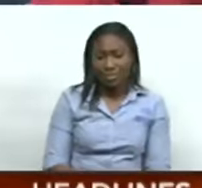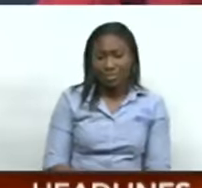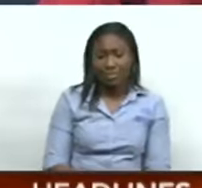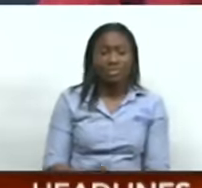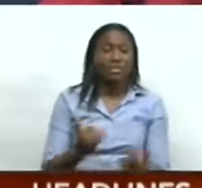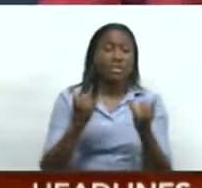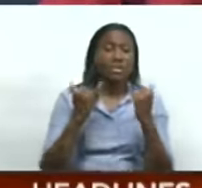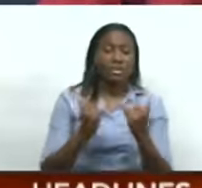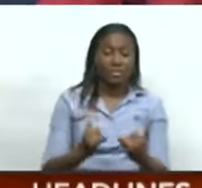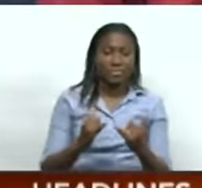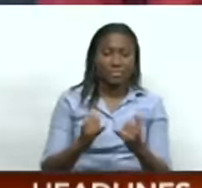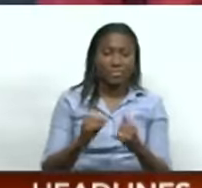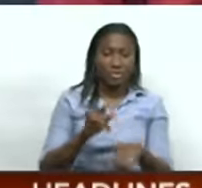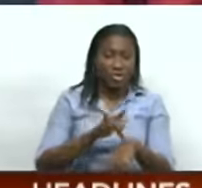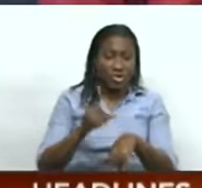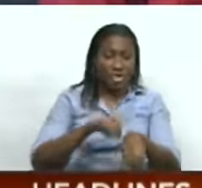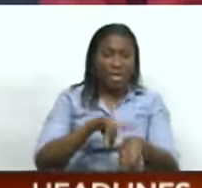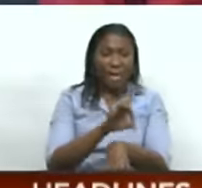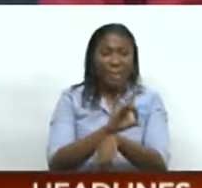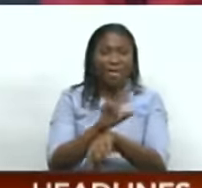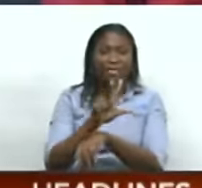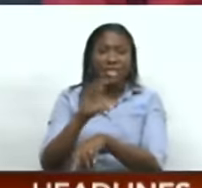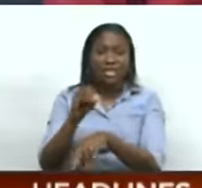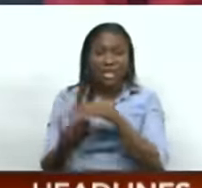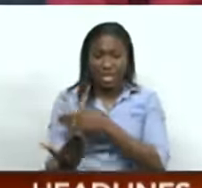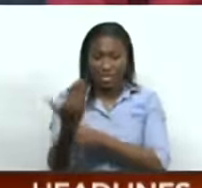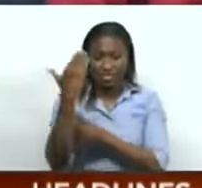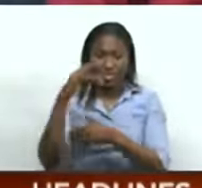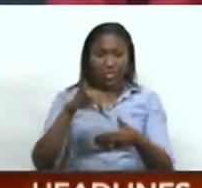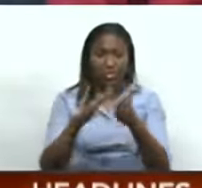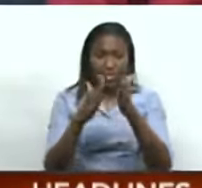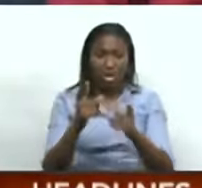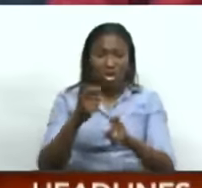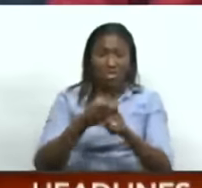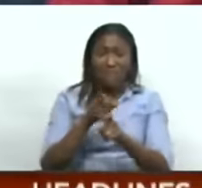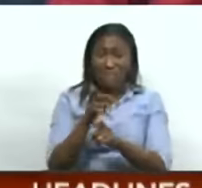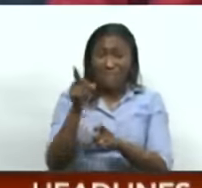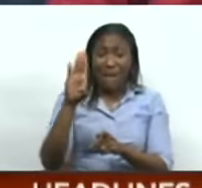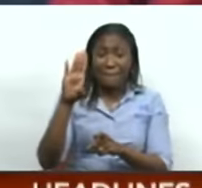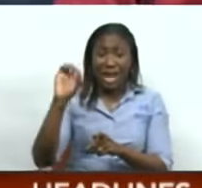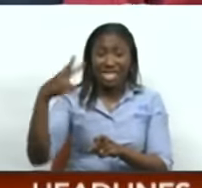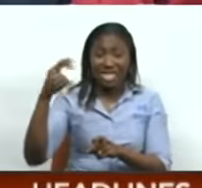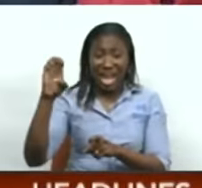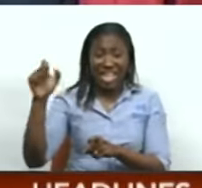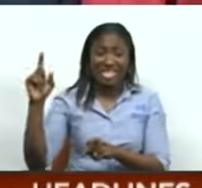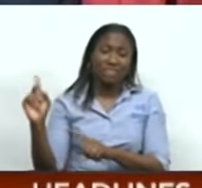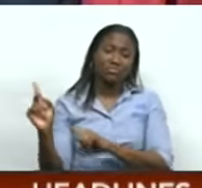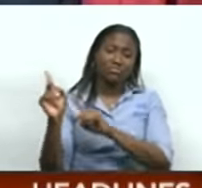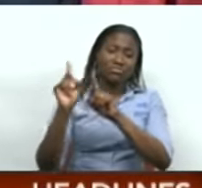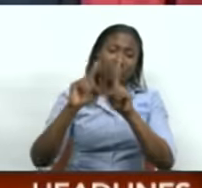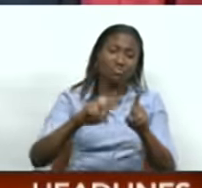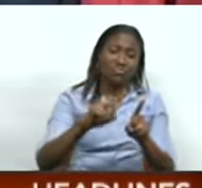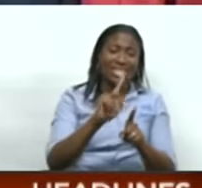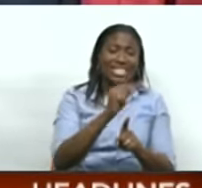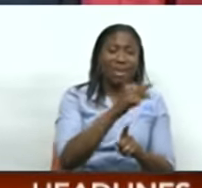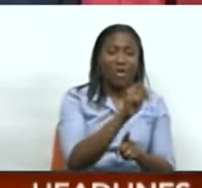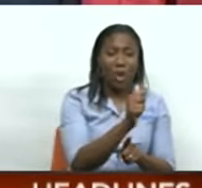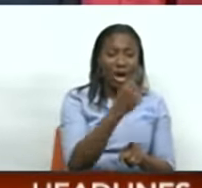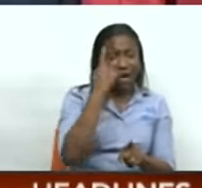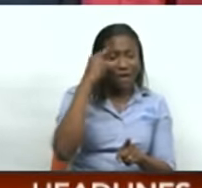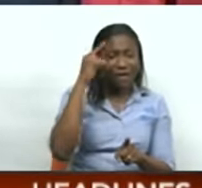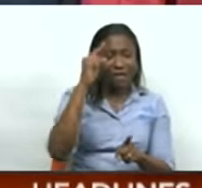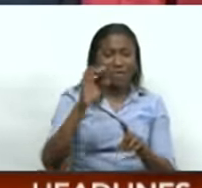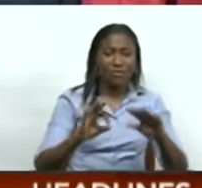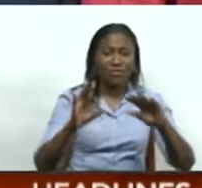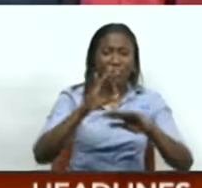home now from as early as 8.30 a.m., students from as far as Blanche shares made their way to the National Racket Center in Taquerigua for the inaugural Caribbean